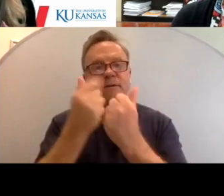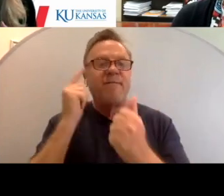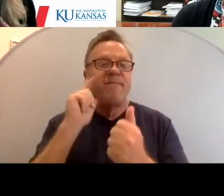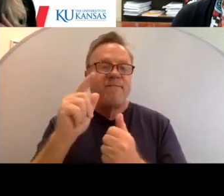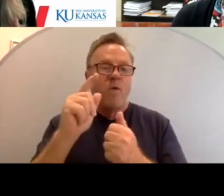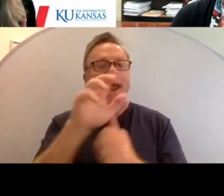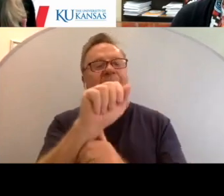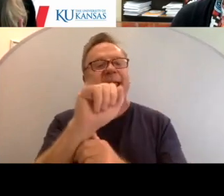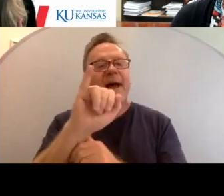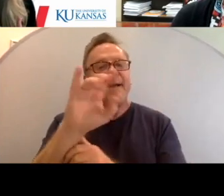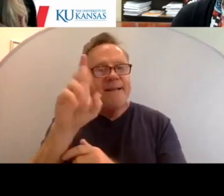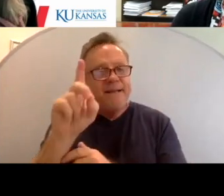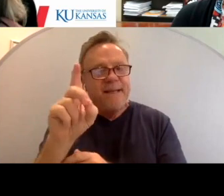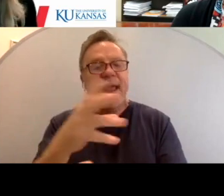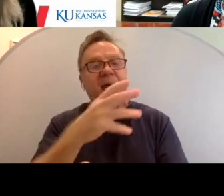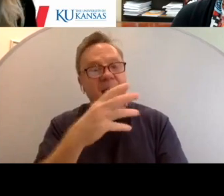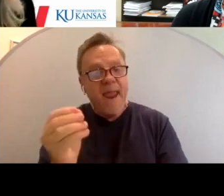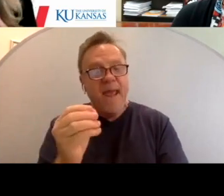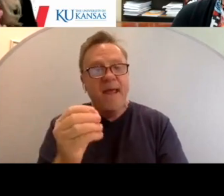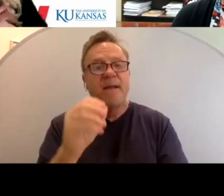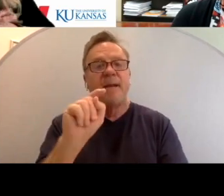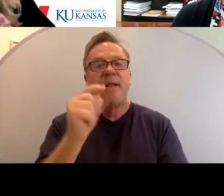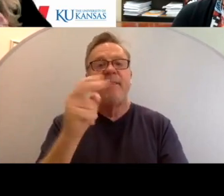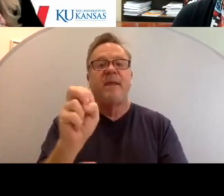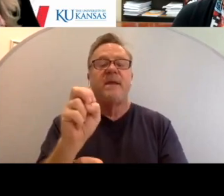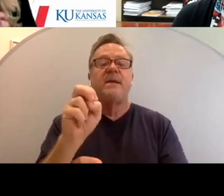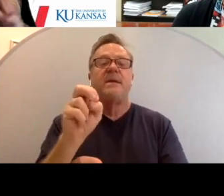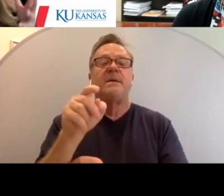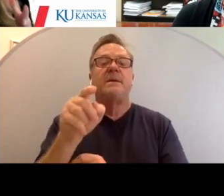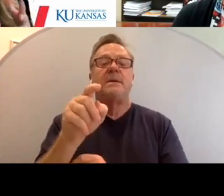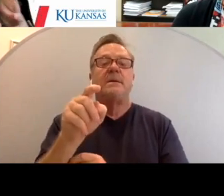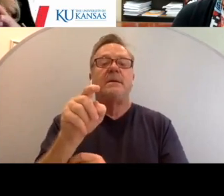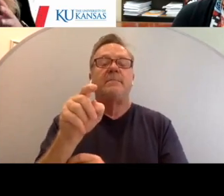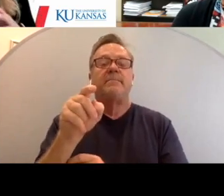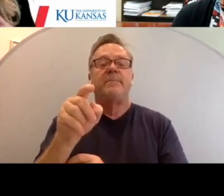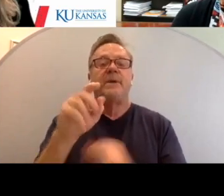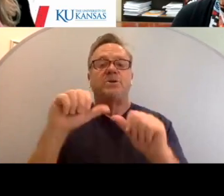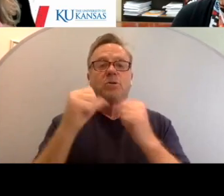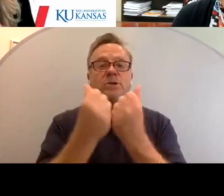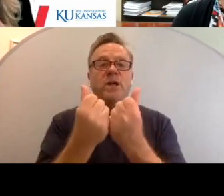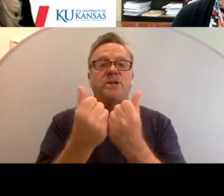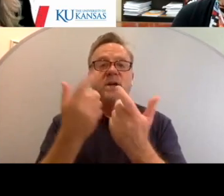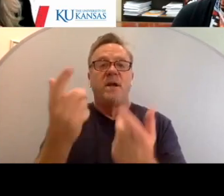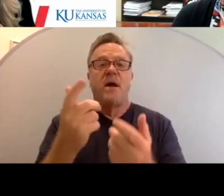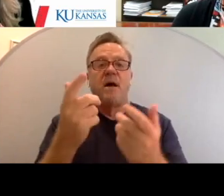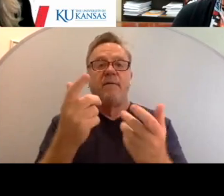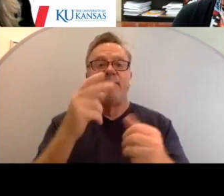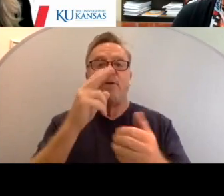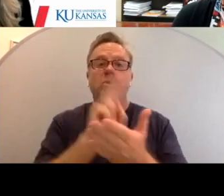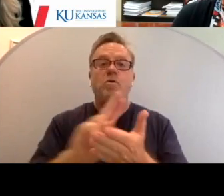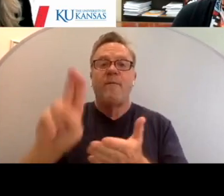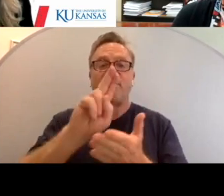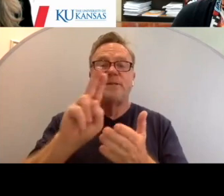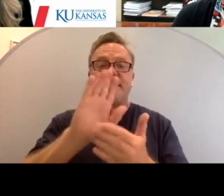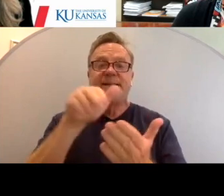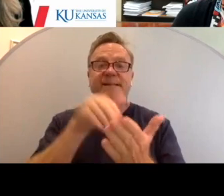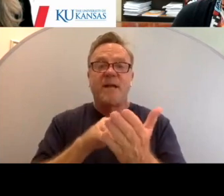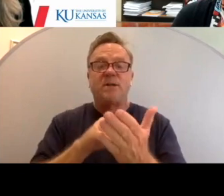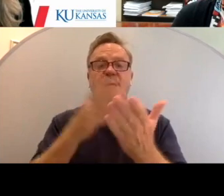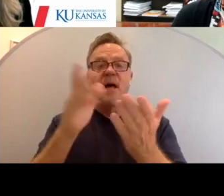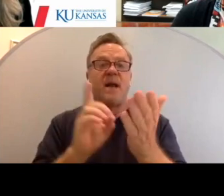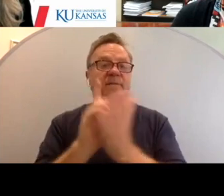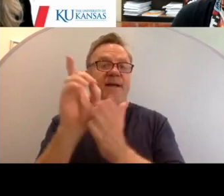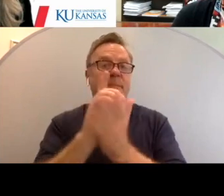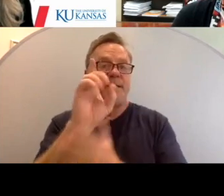Developmental Disabilities and the Association of University Centers on Developmental Disabilities